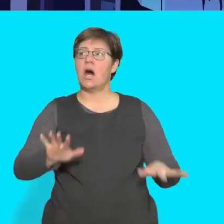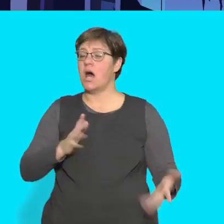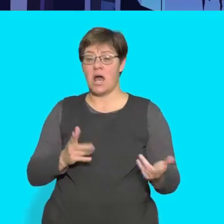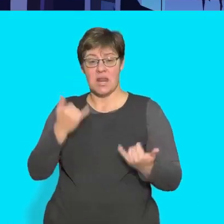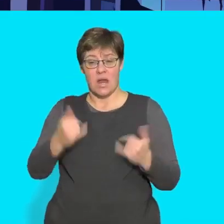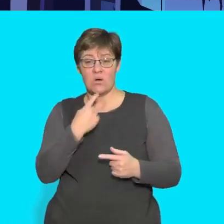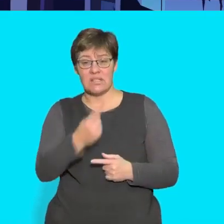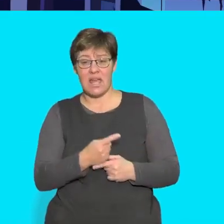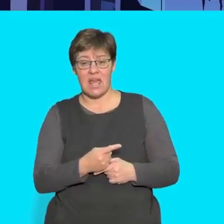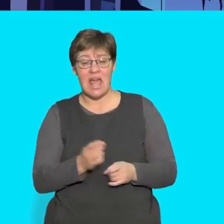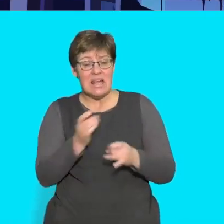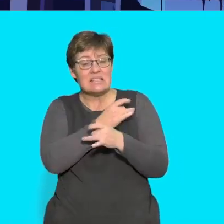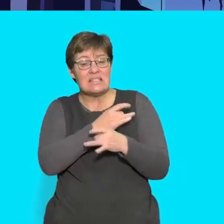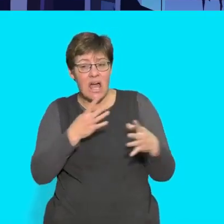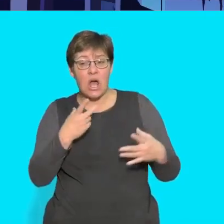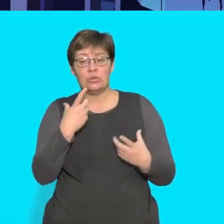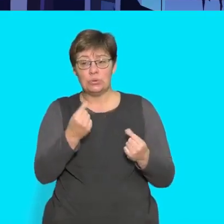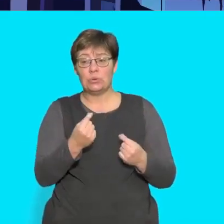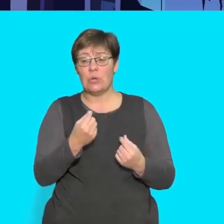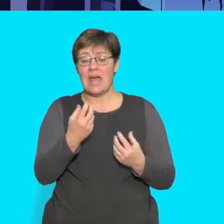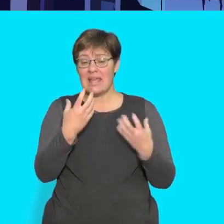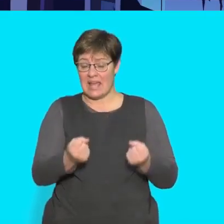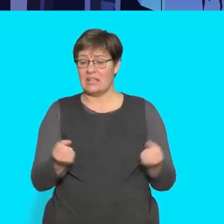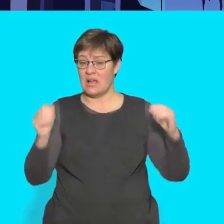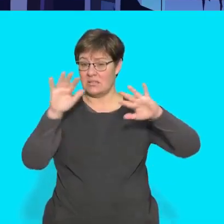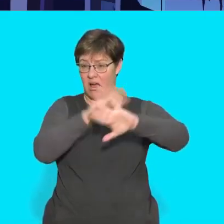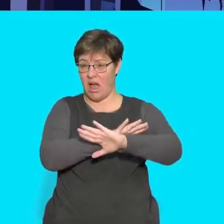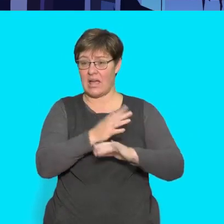it's starting to get dark and i'm afraid